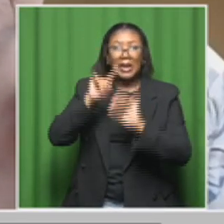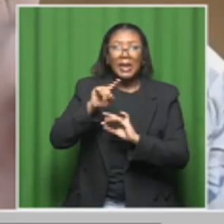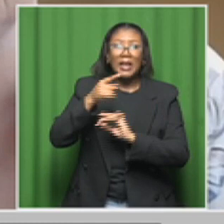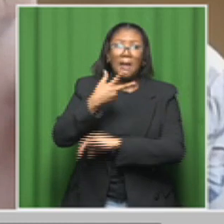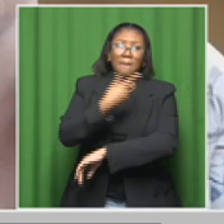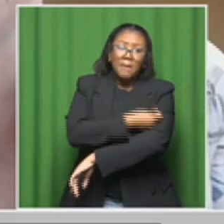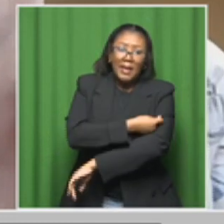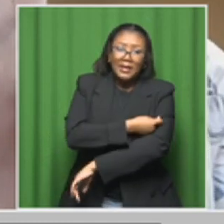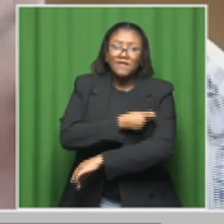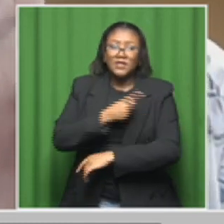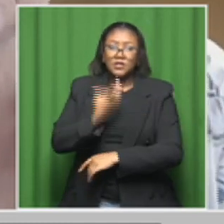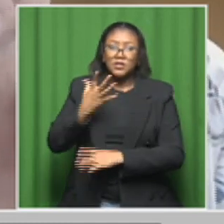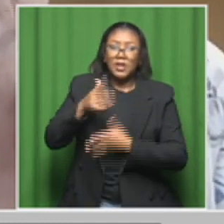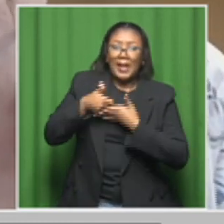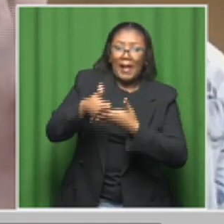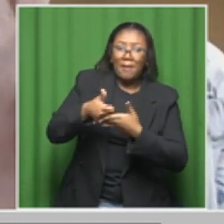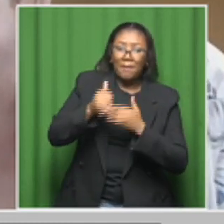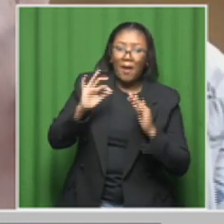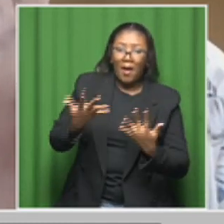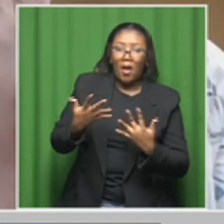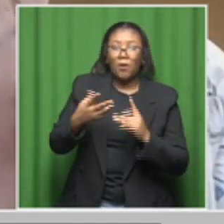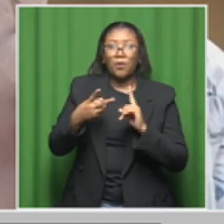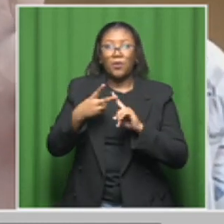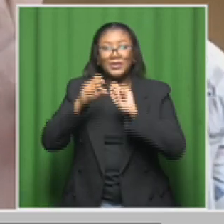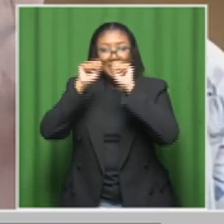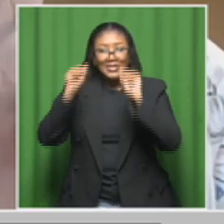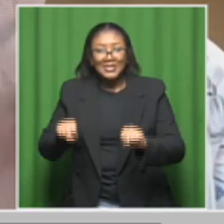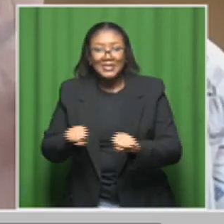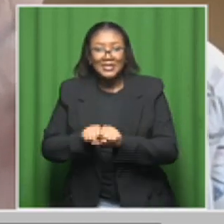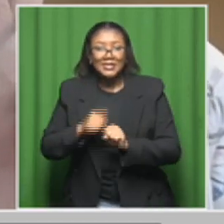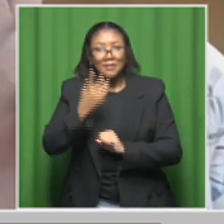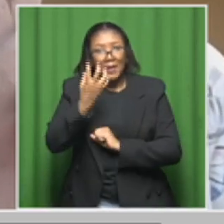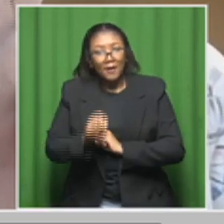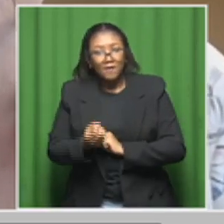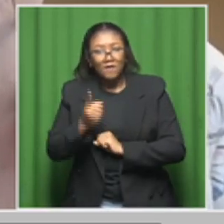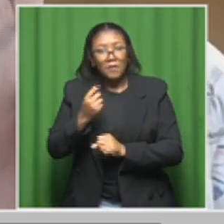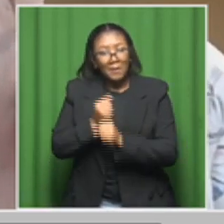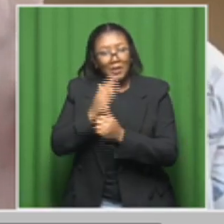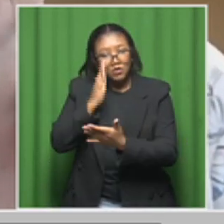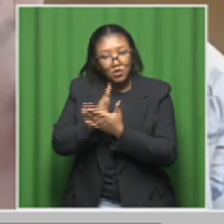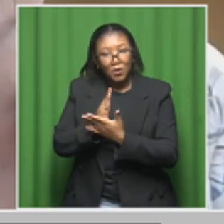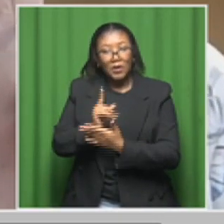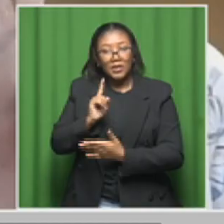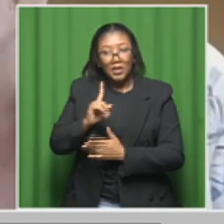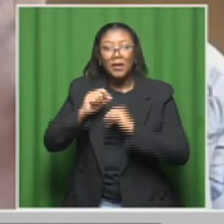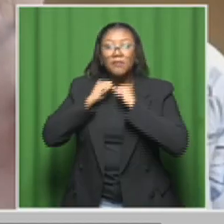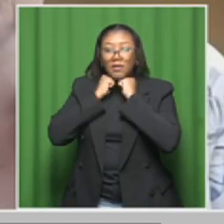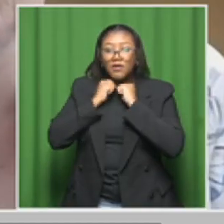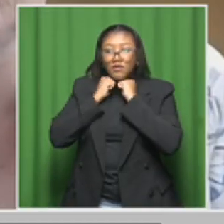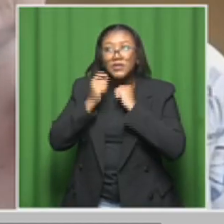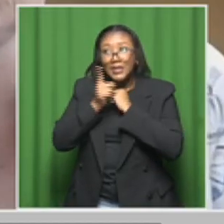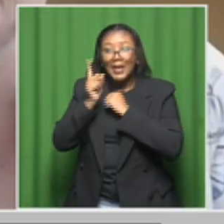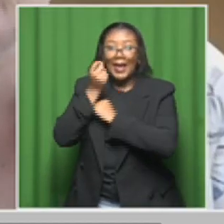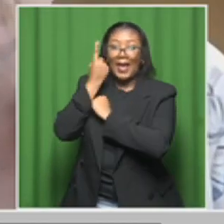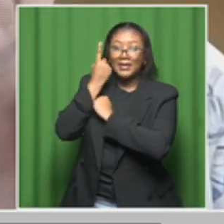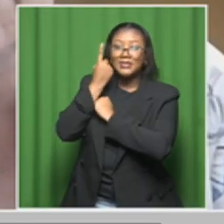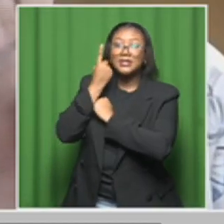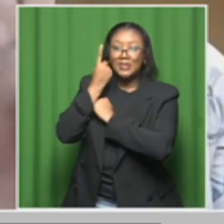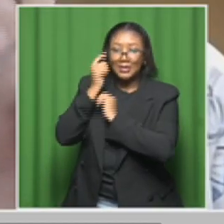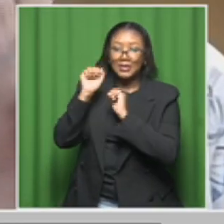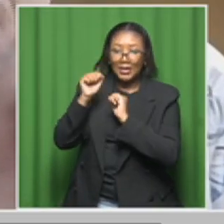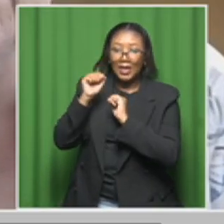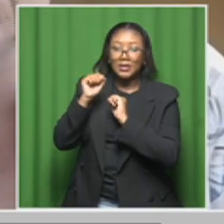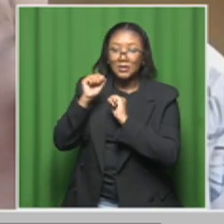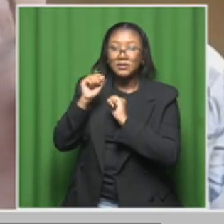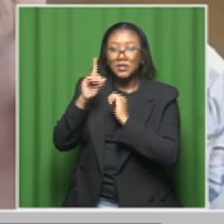vaccine and that the systems are in place to ensure that parents are able to return their